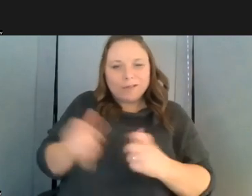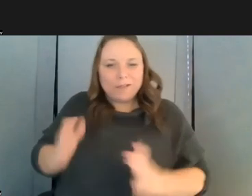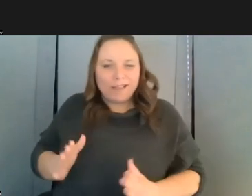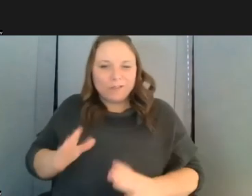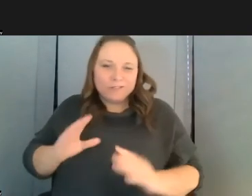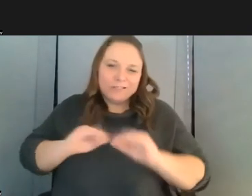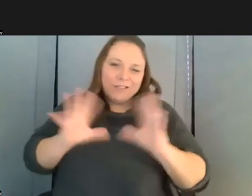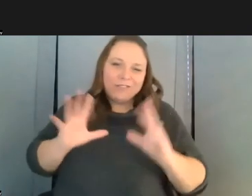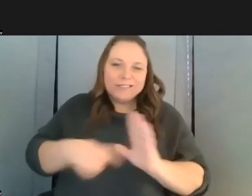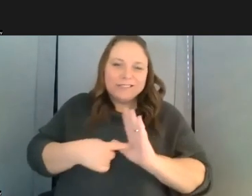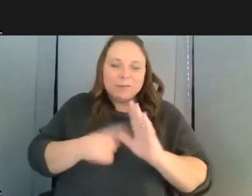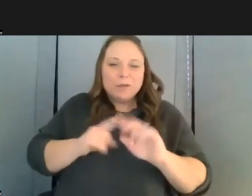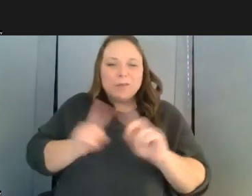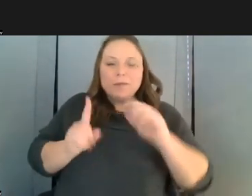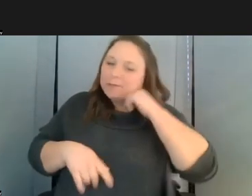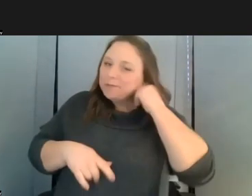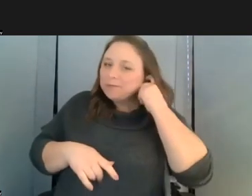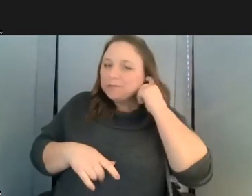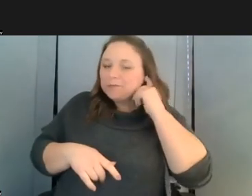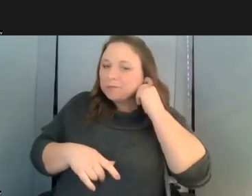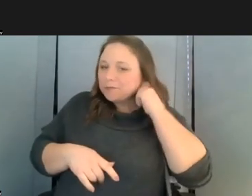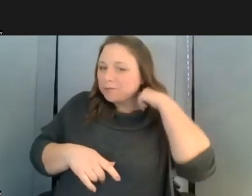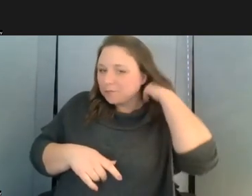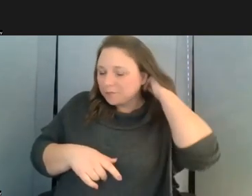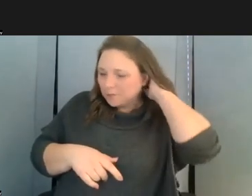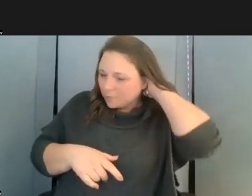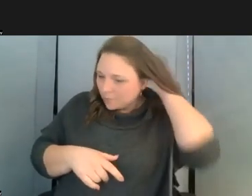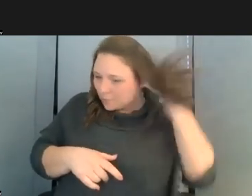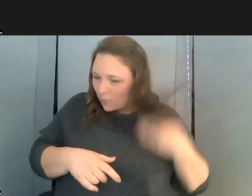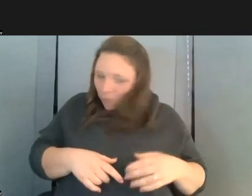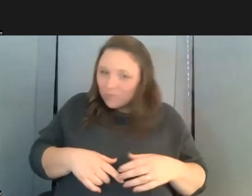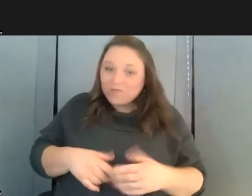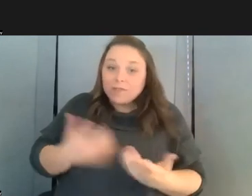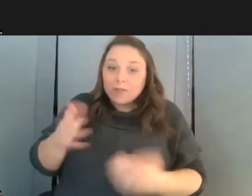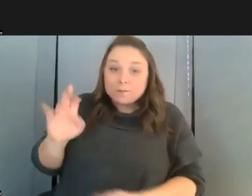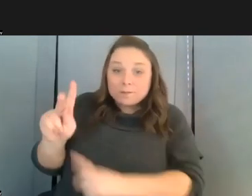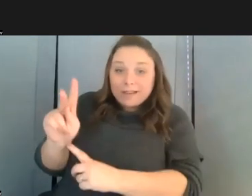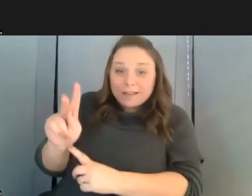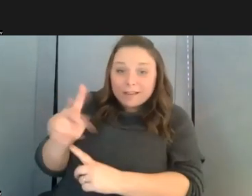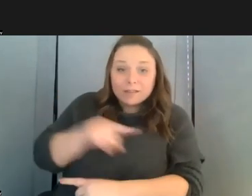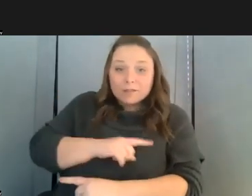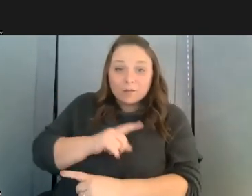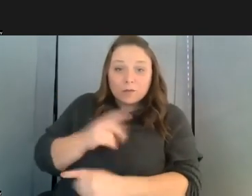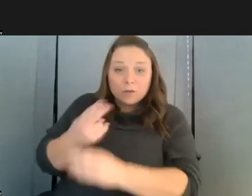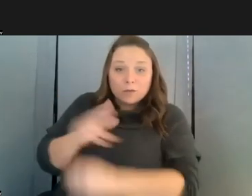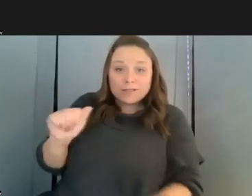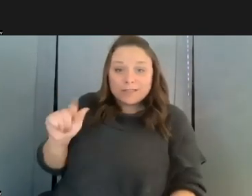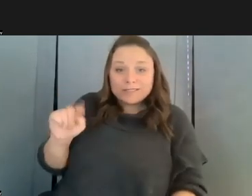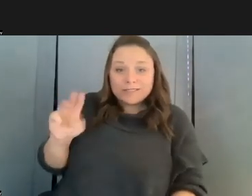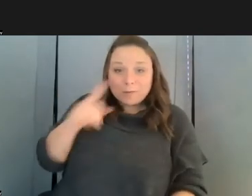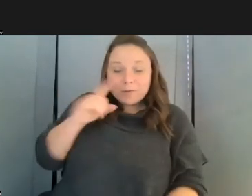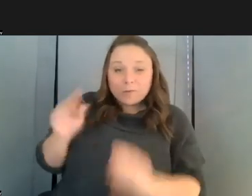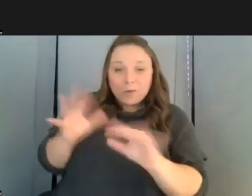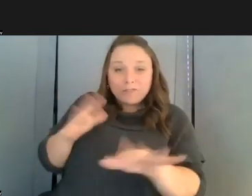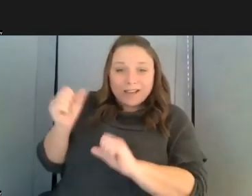you know in in terms of banking we go with atms because they're so much faster and efficient right